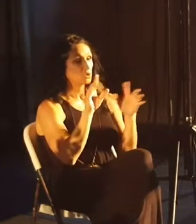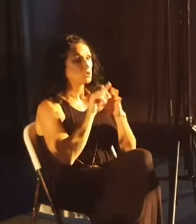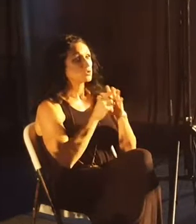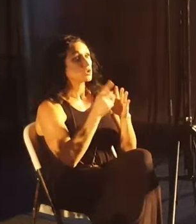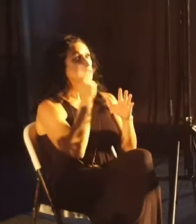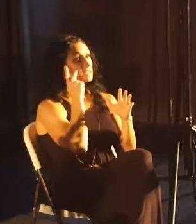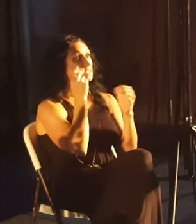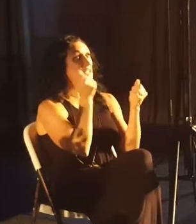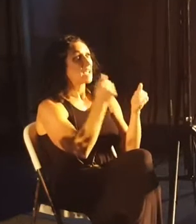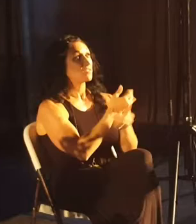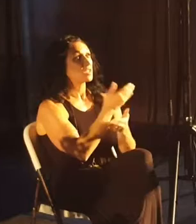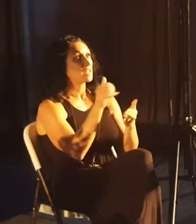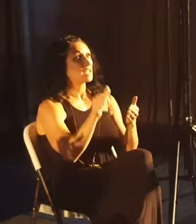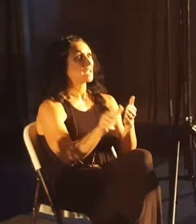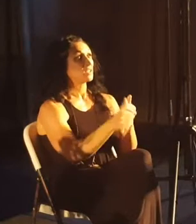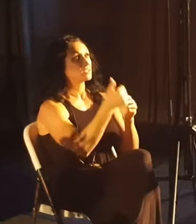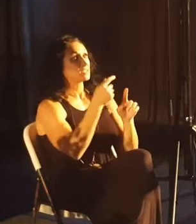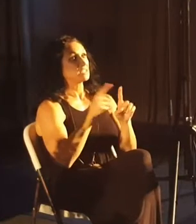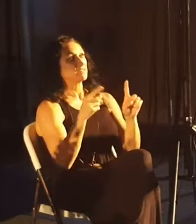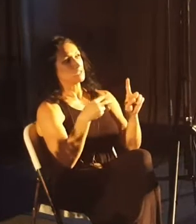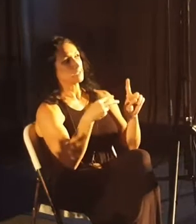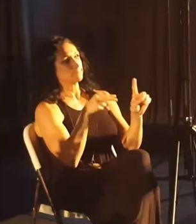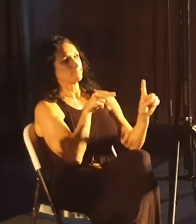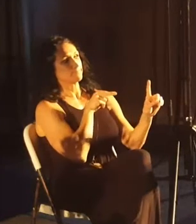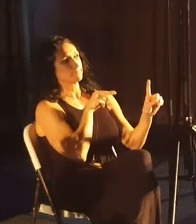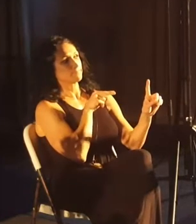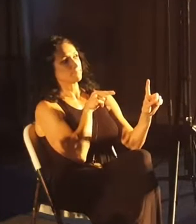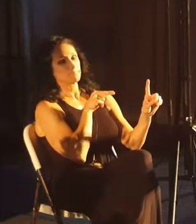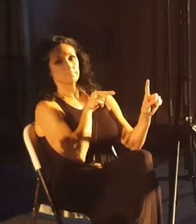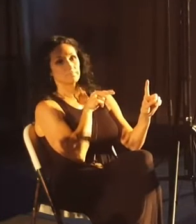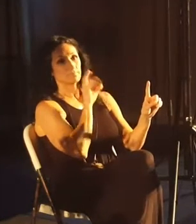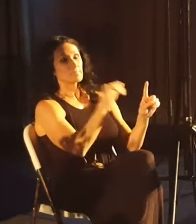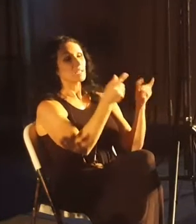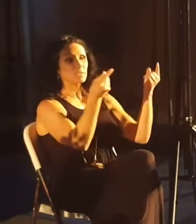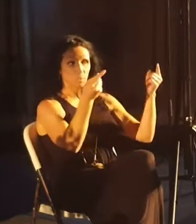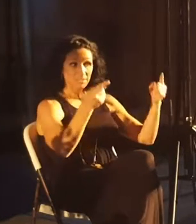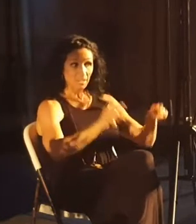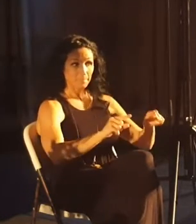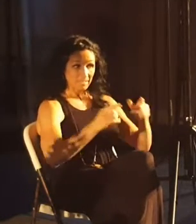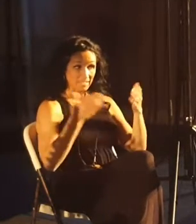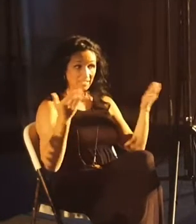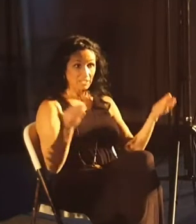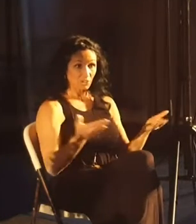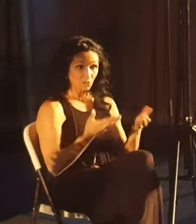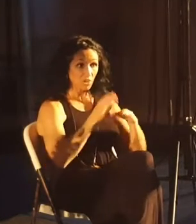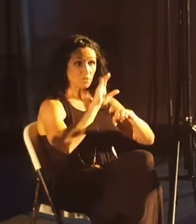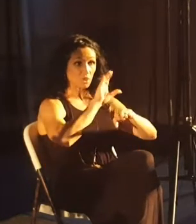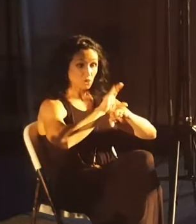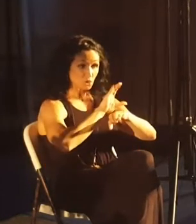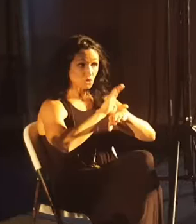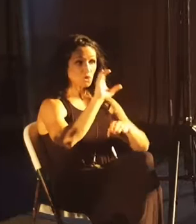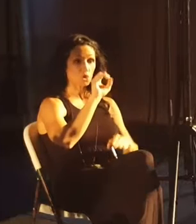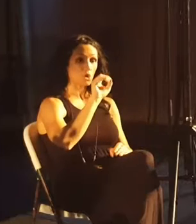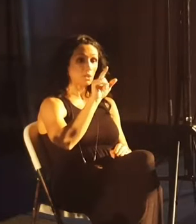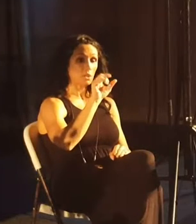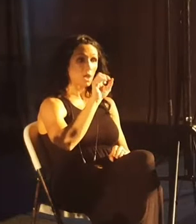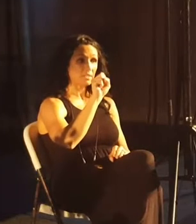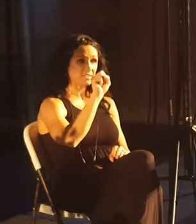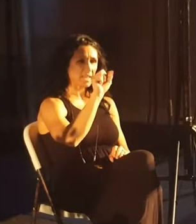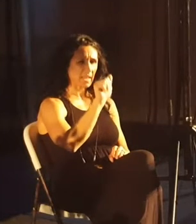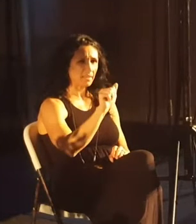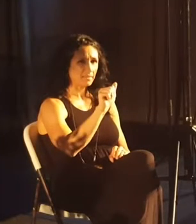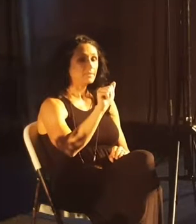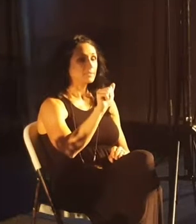see everything else differently. That's, that's what's happening here at the church in Colossae, the church of the